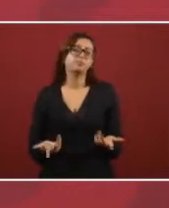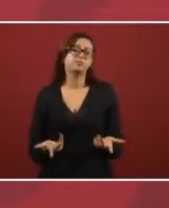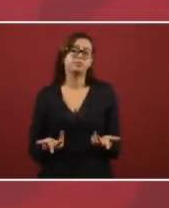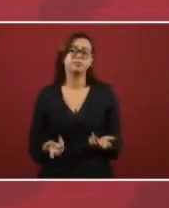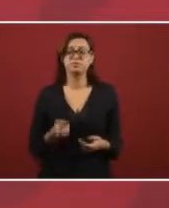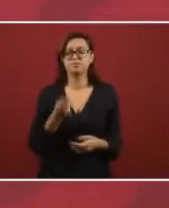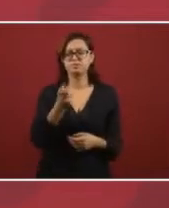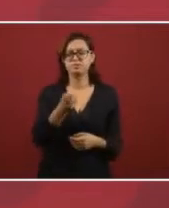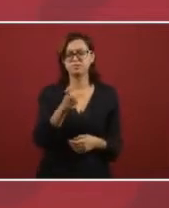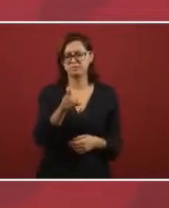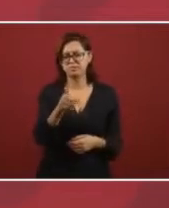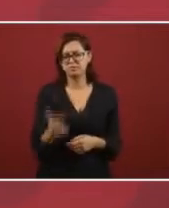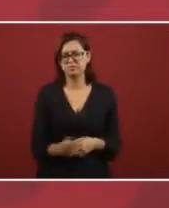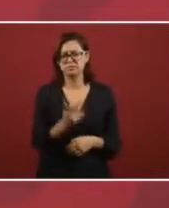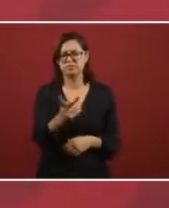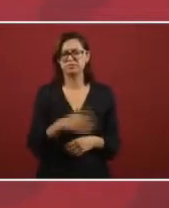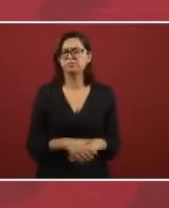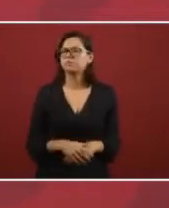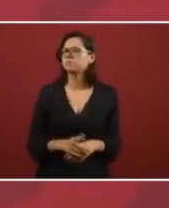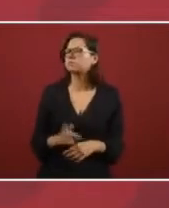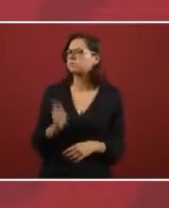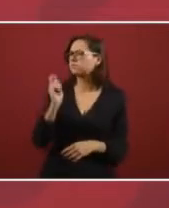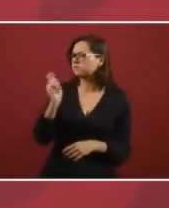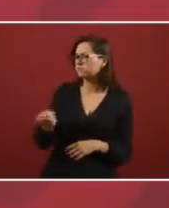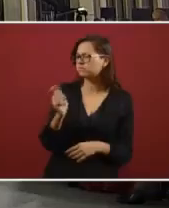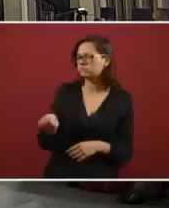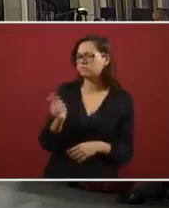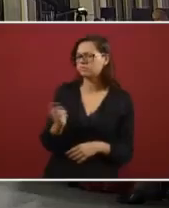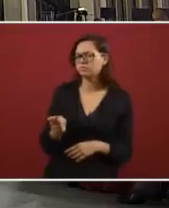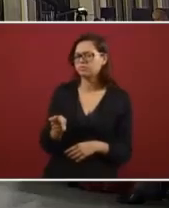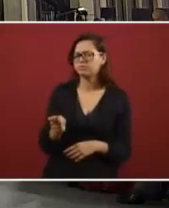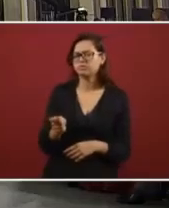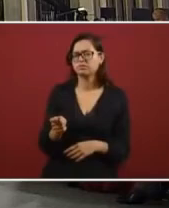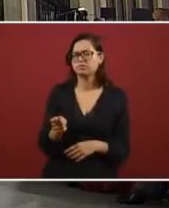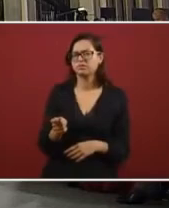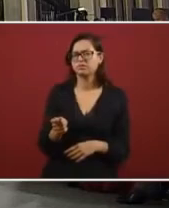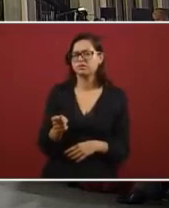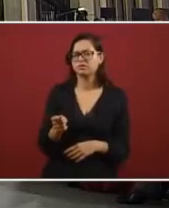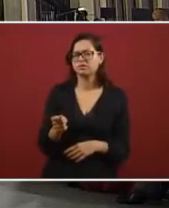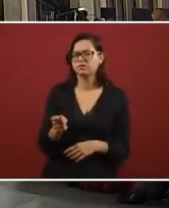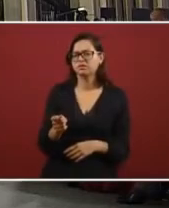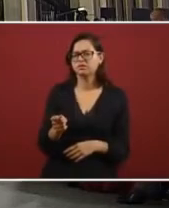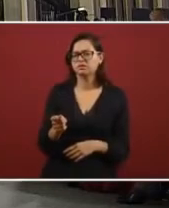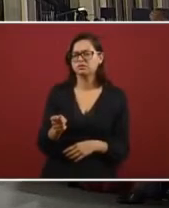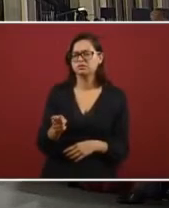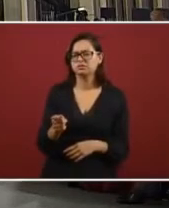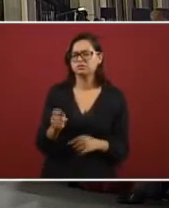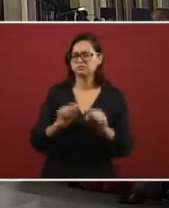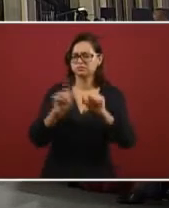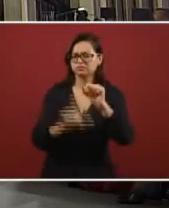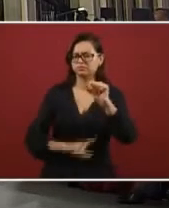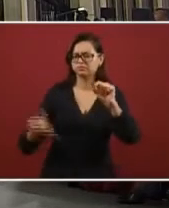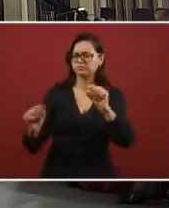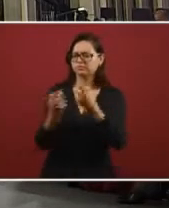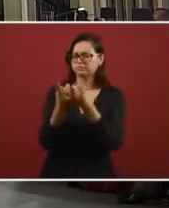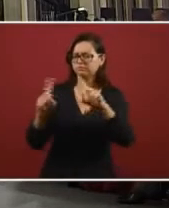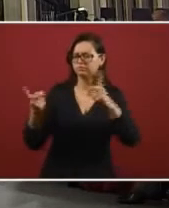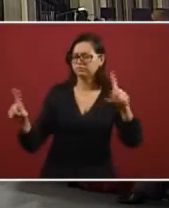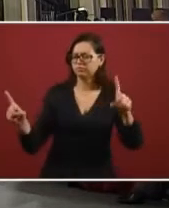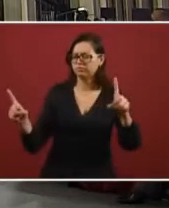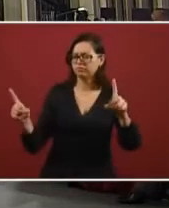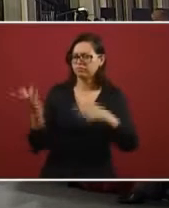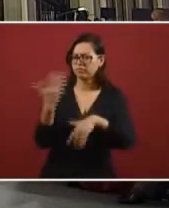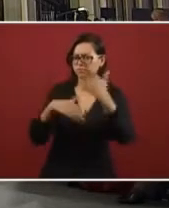and that is a little bit about your question so what does it mean that the development